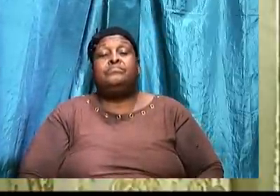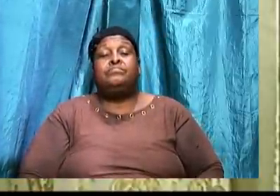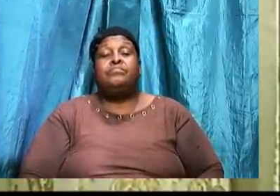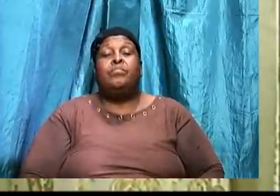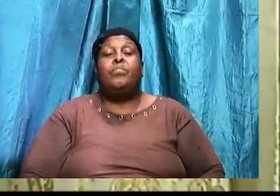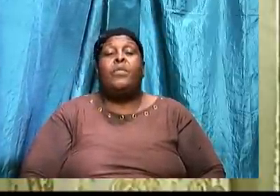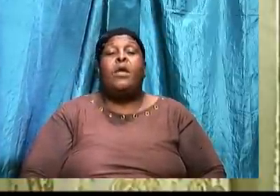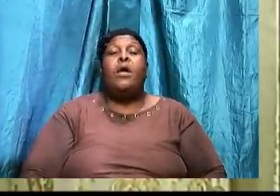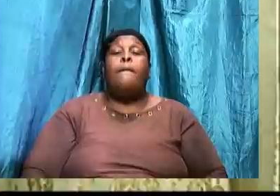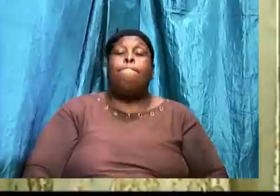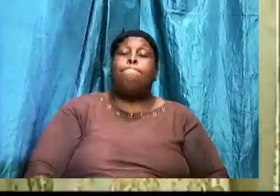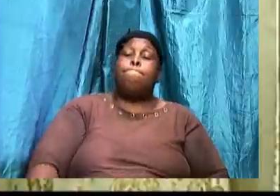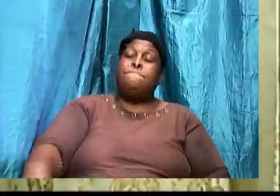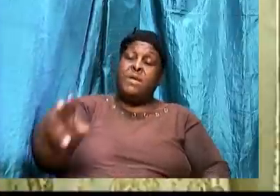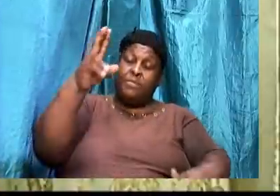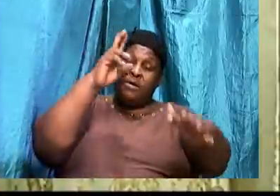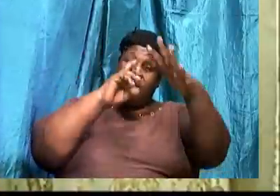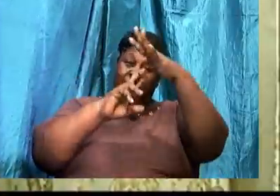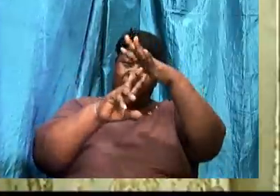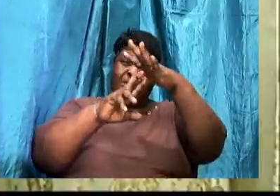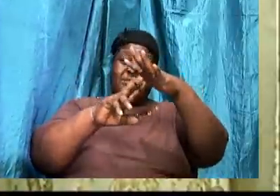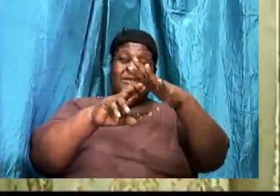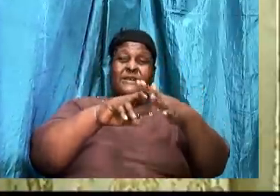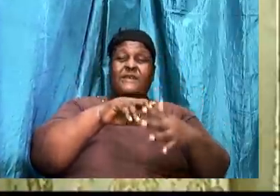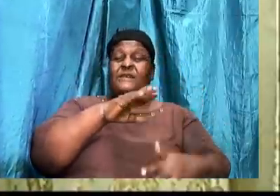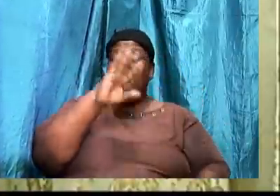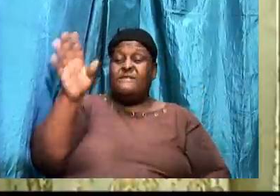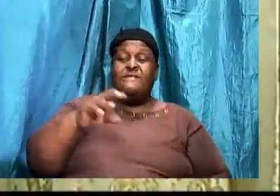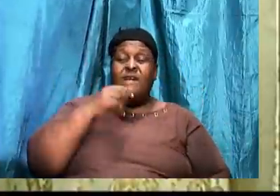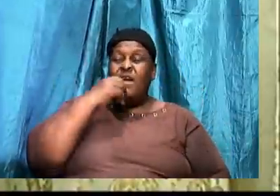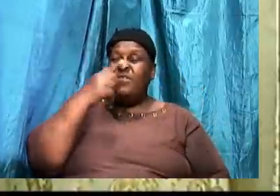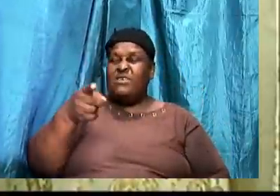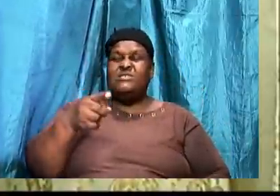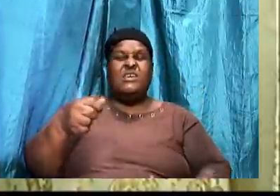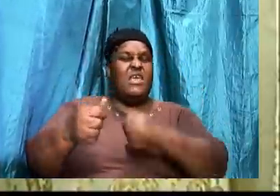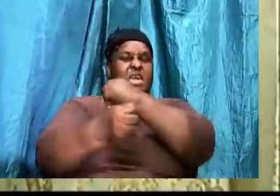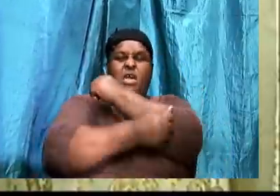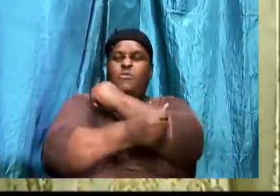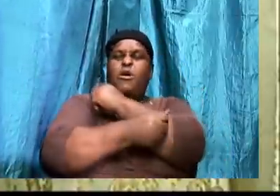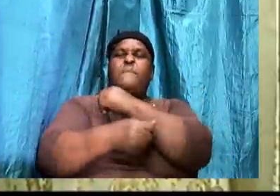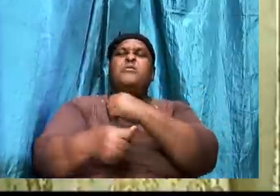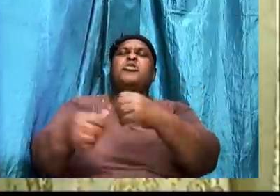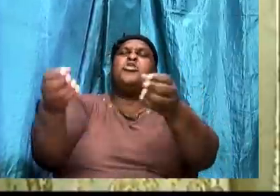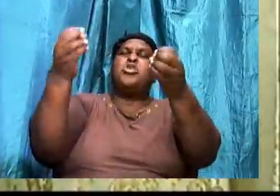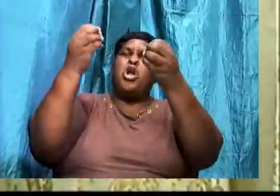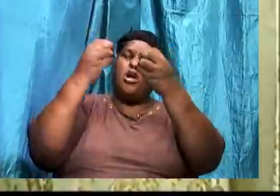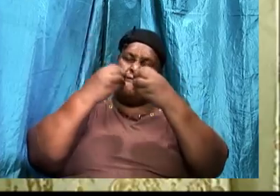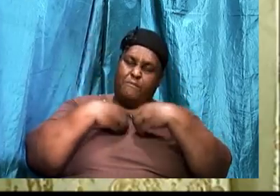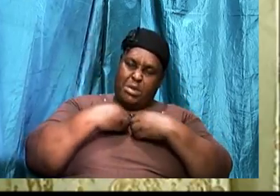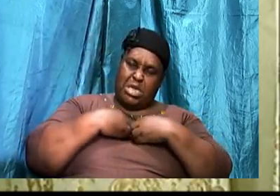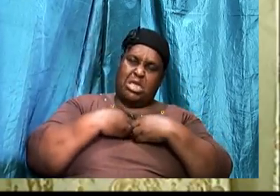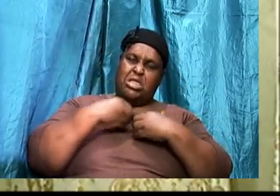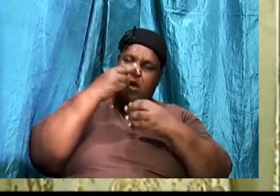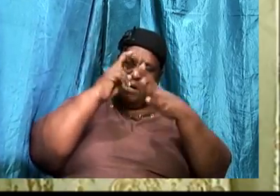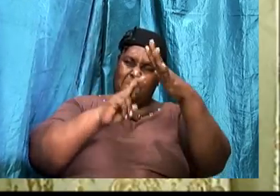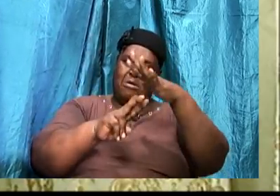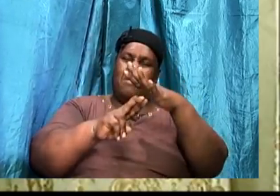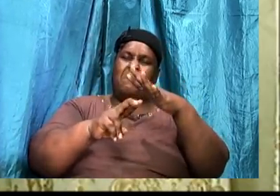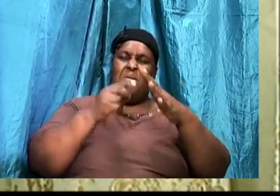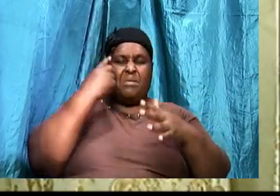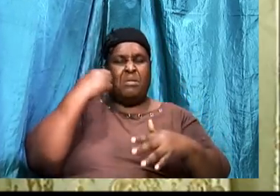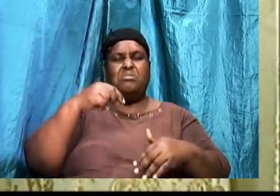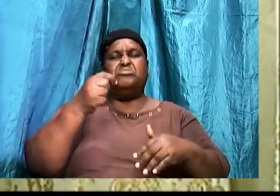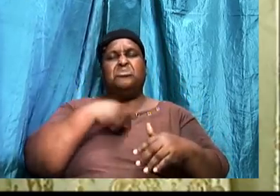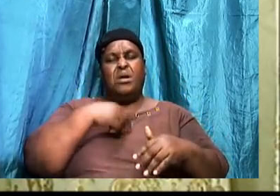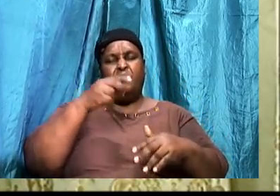Melchizedek. did not say. Abraham. need to give me. Ten percent. Of what you have. Because I am a great man. Abraham just